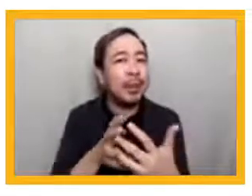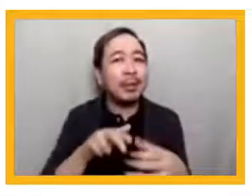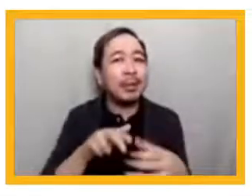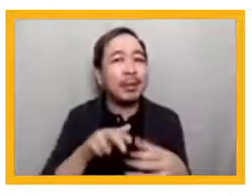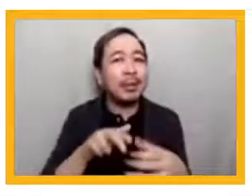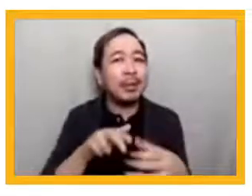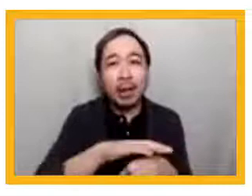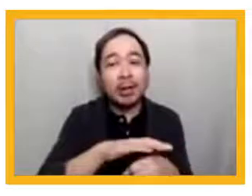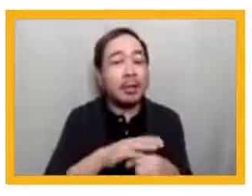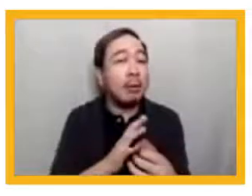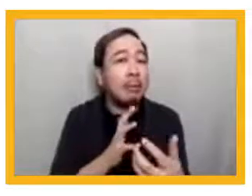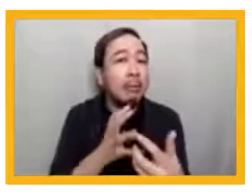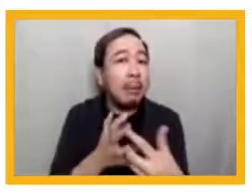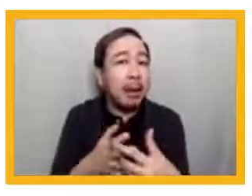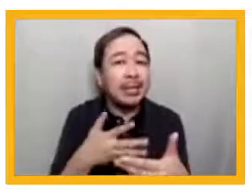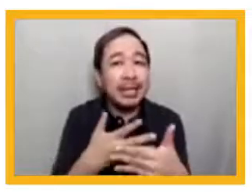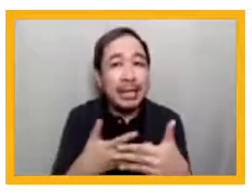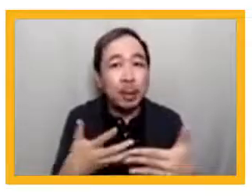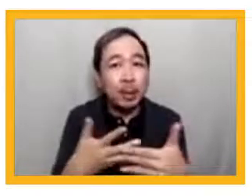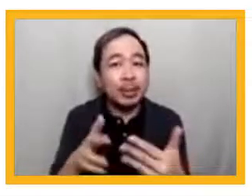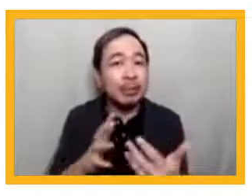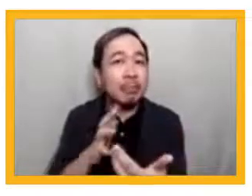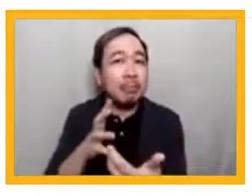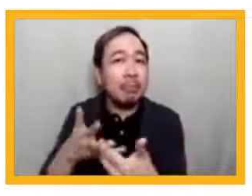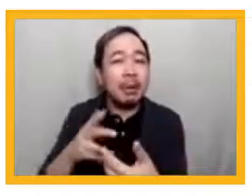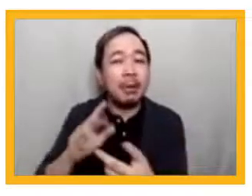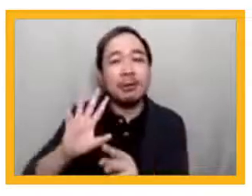culture, as some examples amongst many.